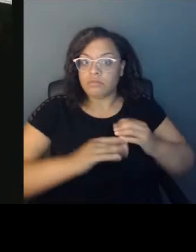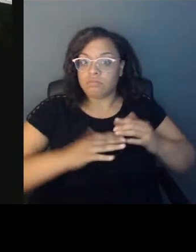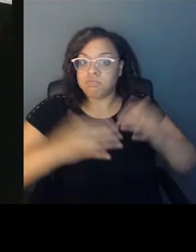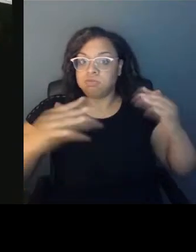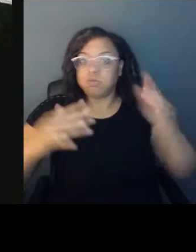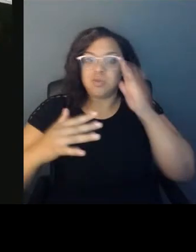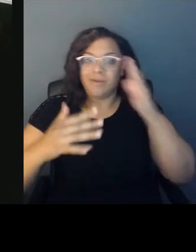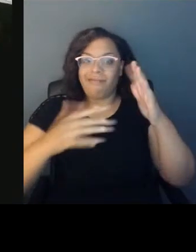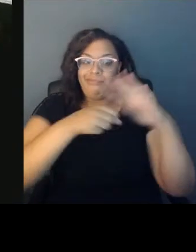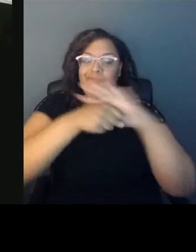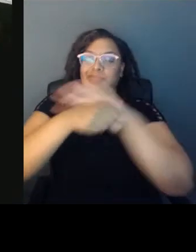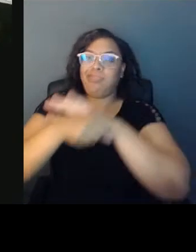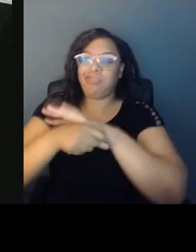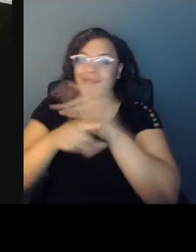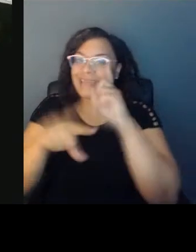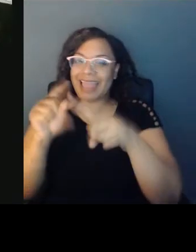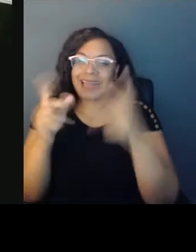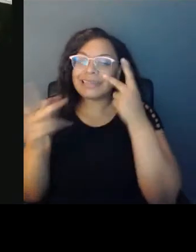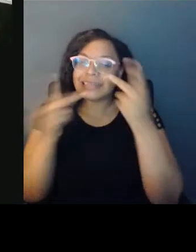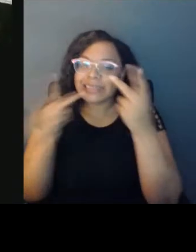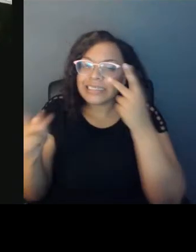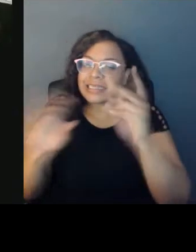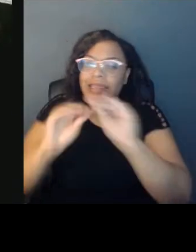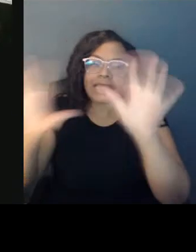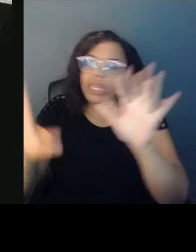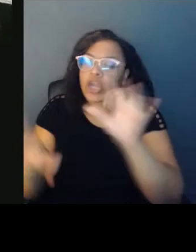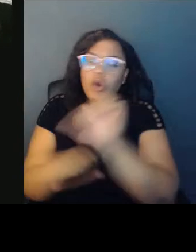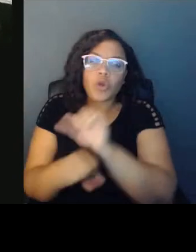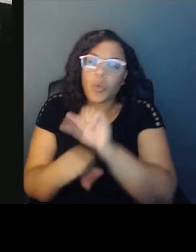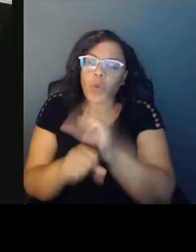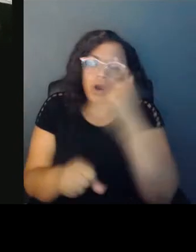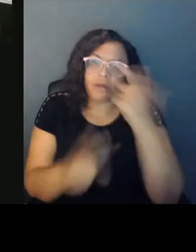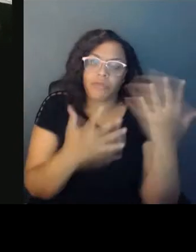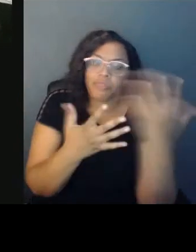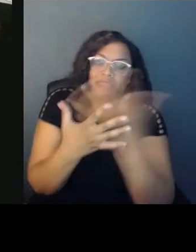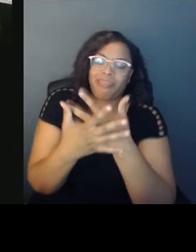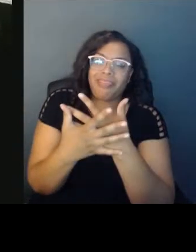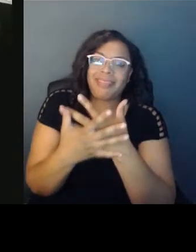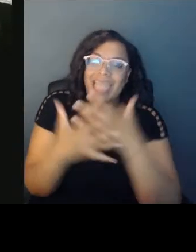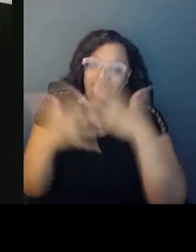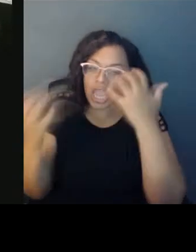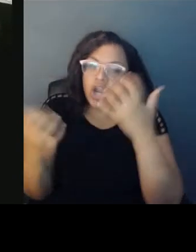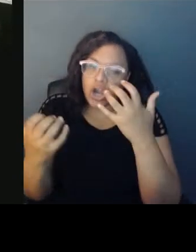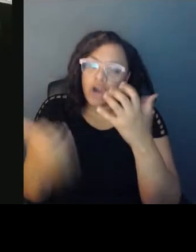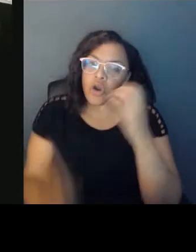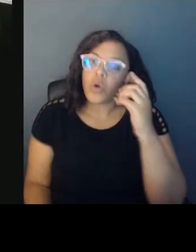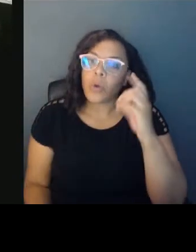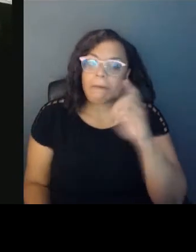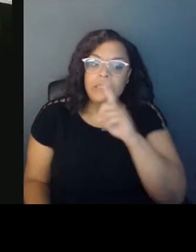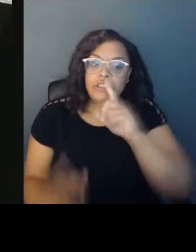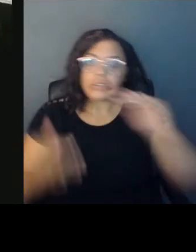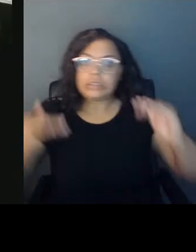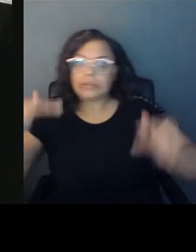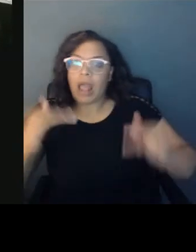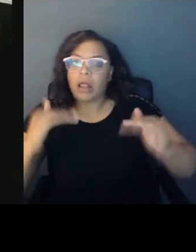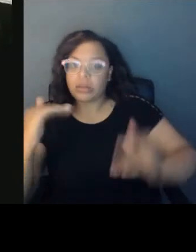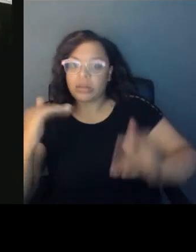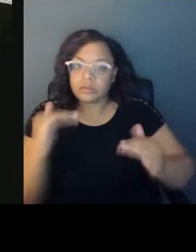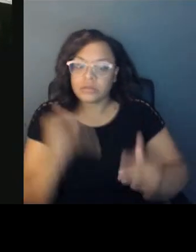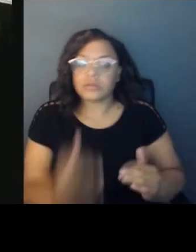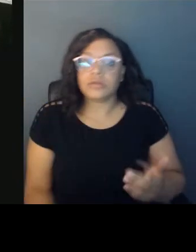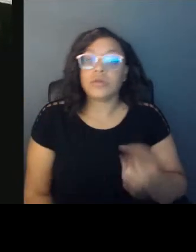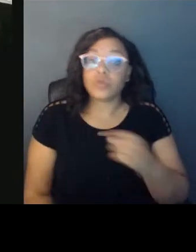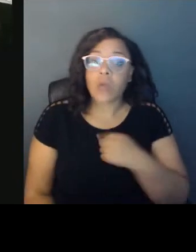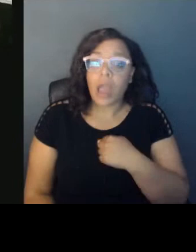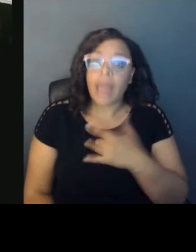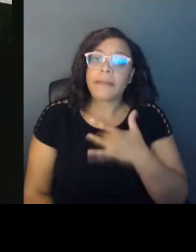necessary to do the work that's in front of you. And so for me, it's really a matter of kind of staying very much in touch with and connected